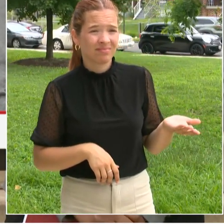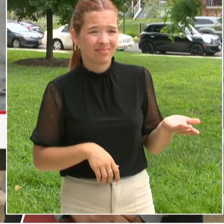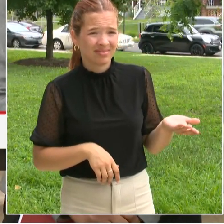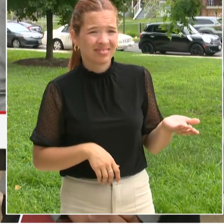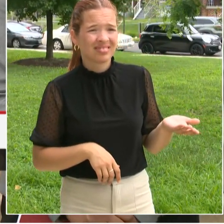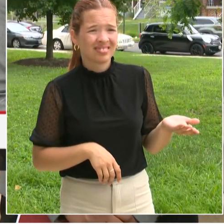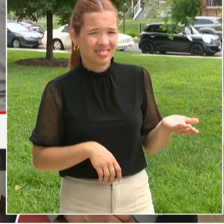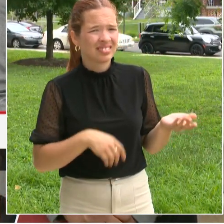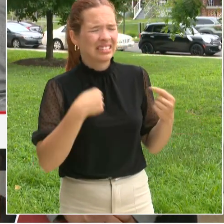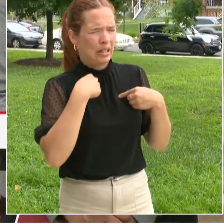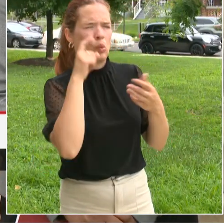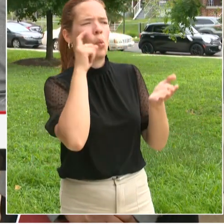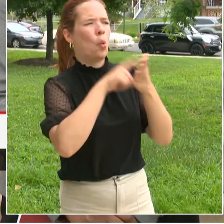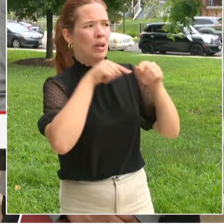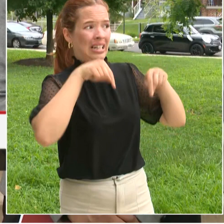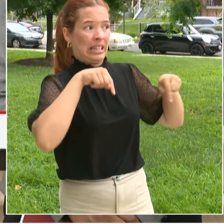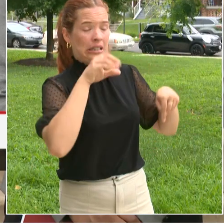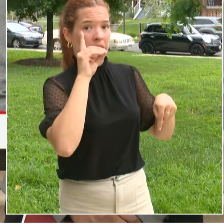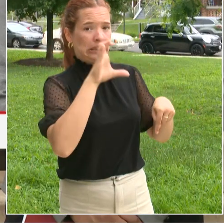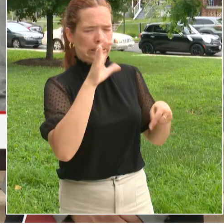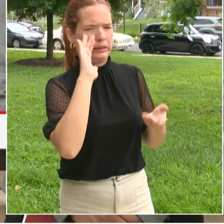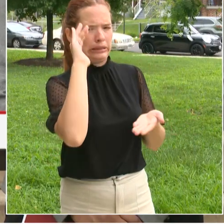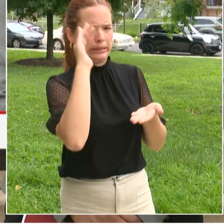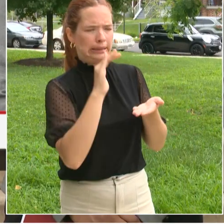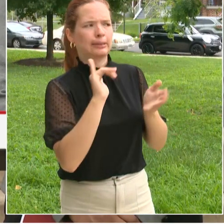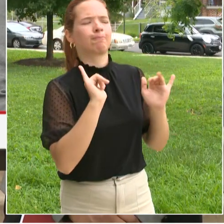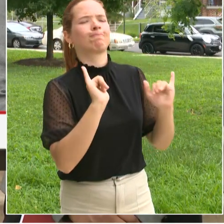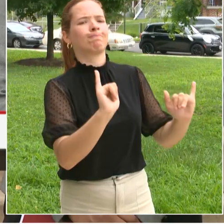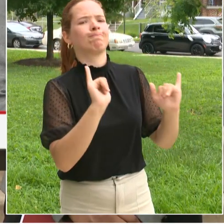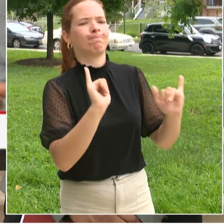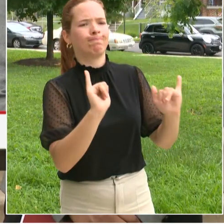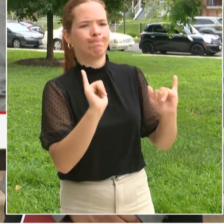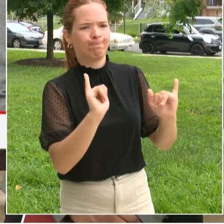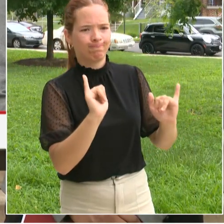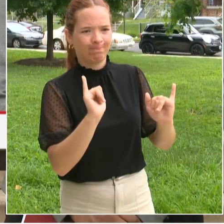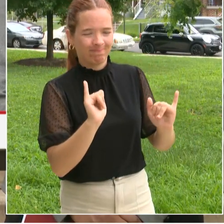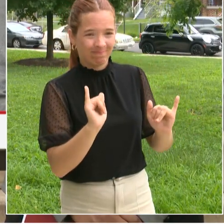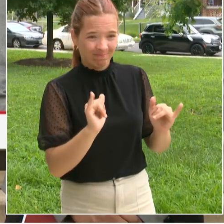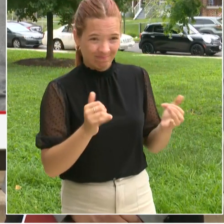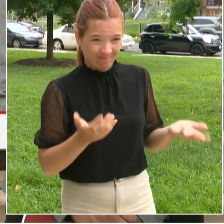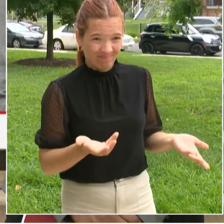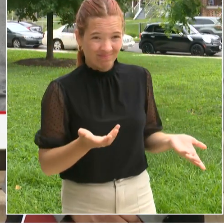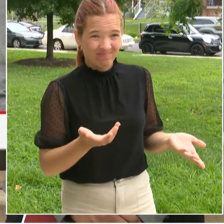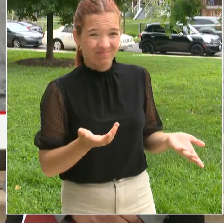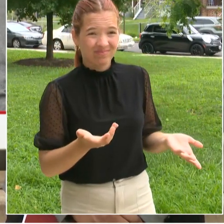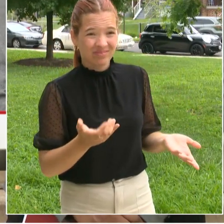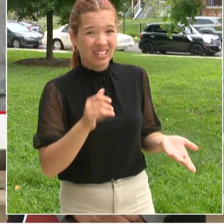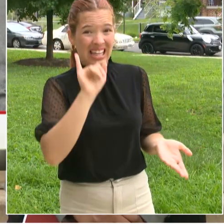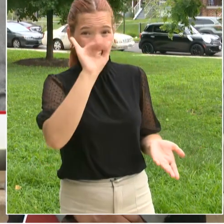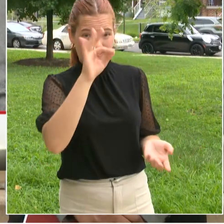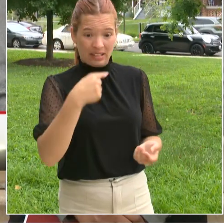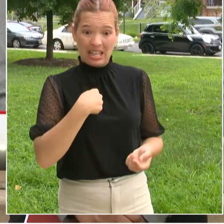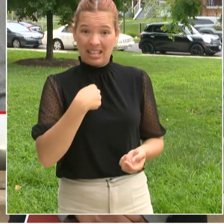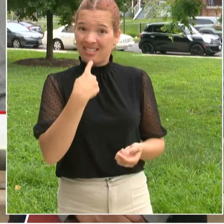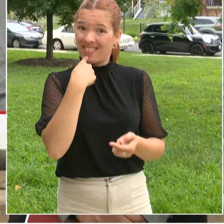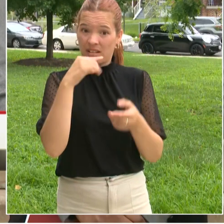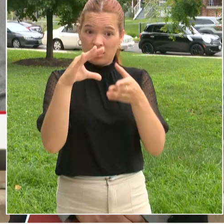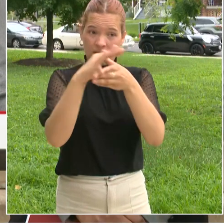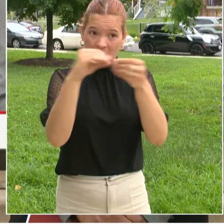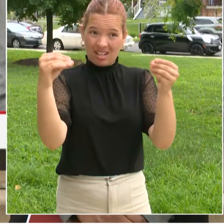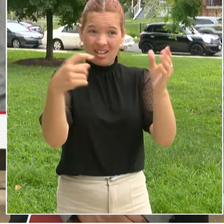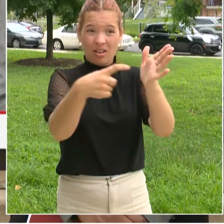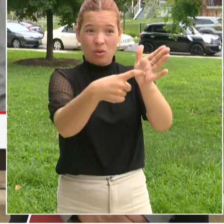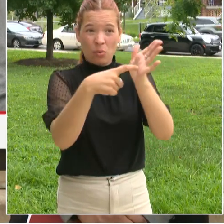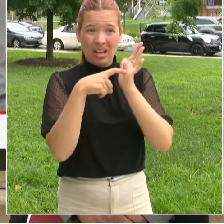feel a little bit of pressure when they're told that it's a requirement as opposed to a choice. So we're